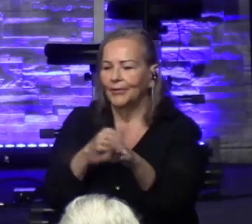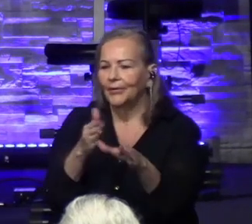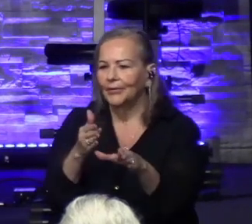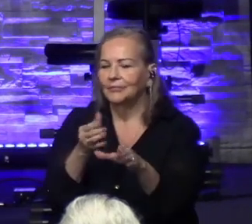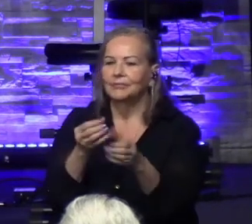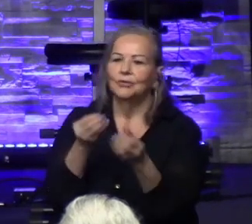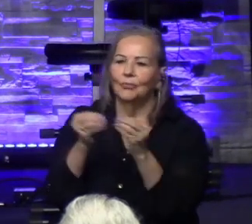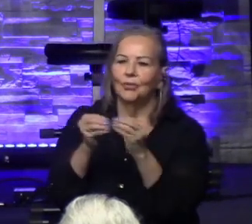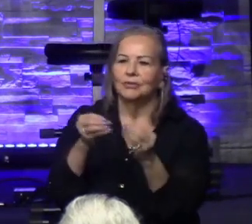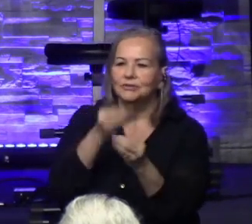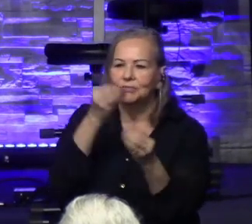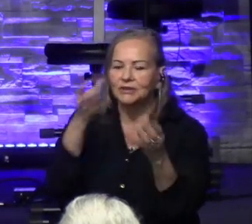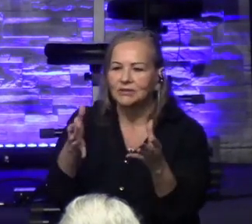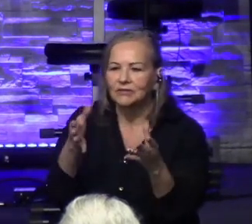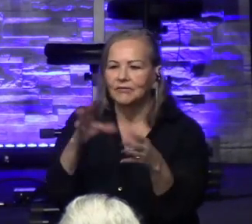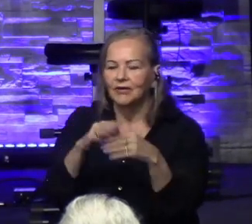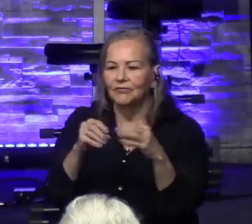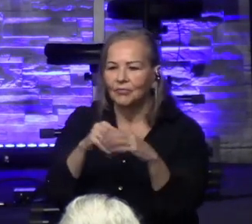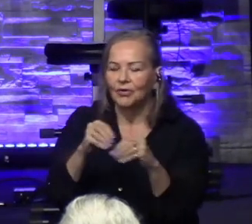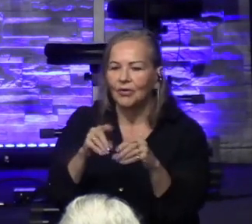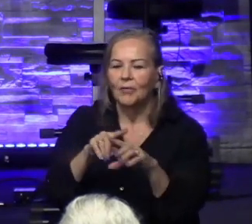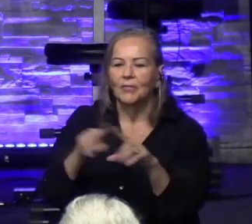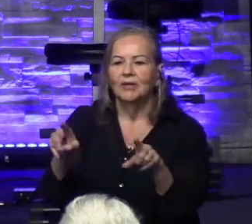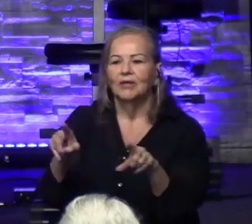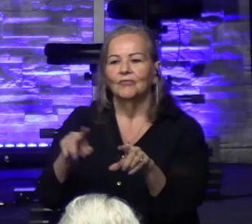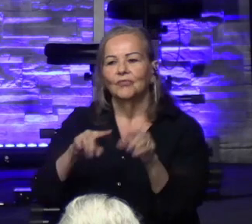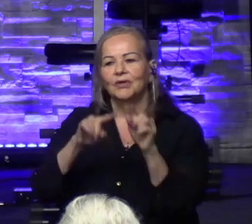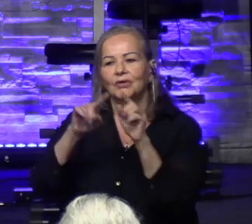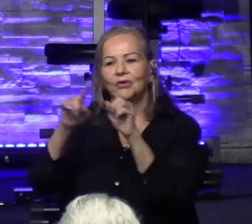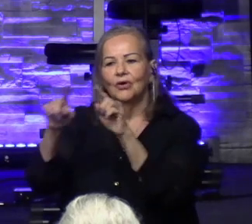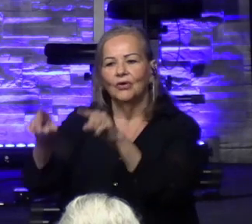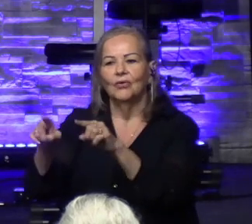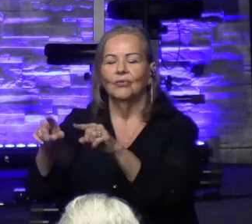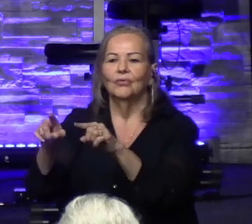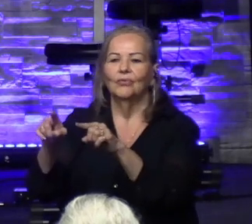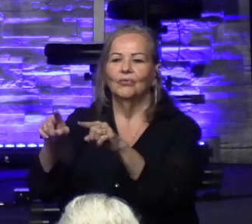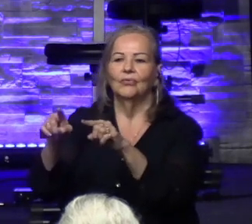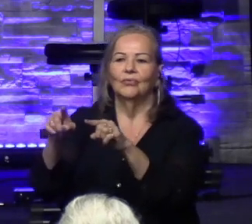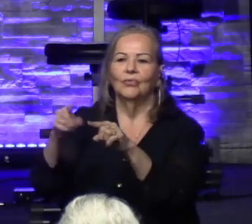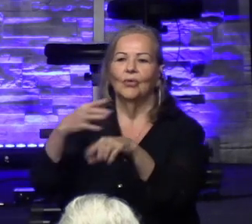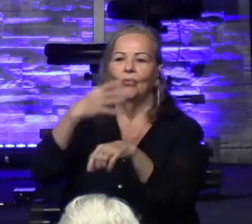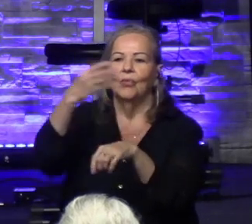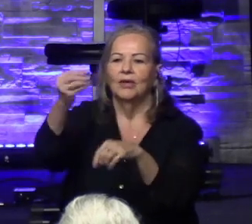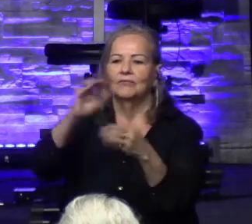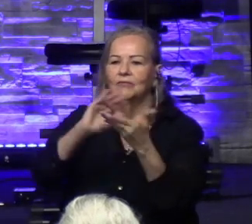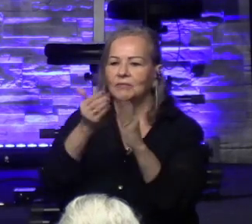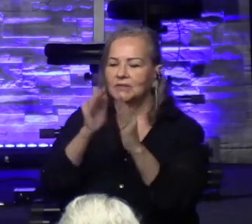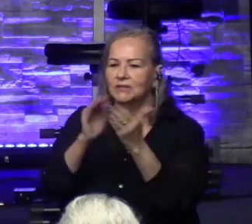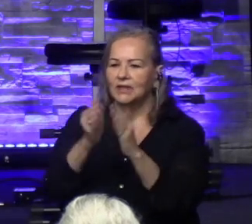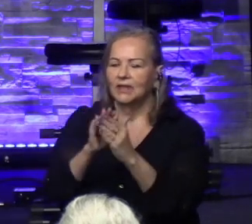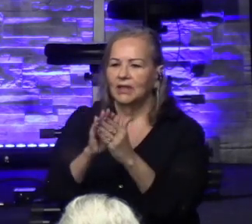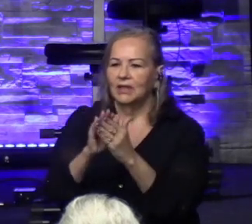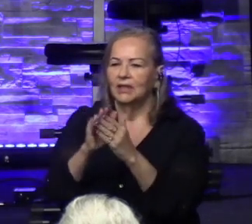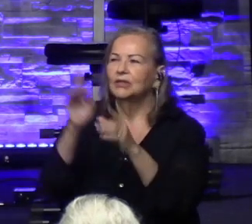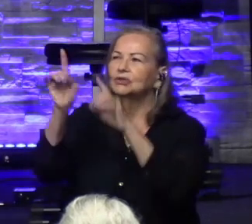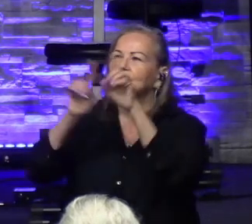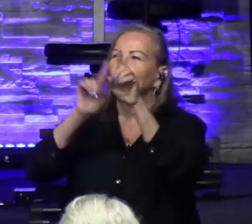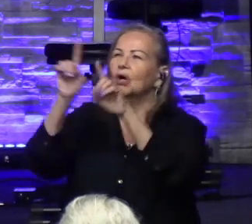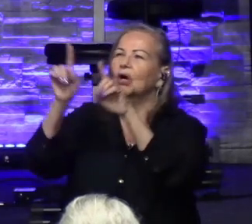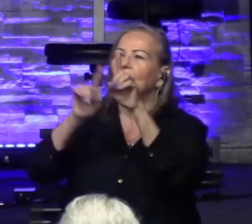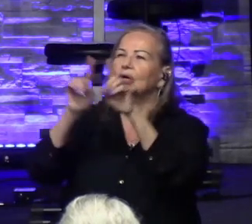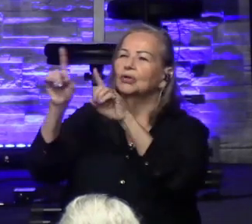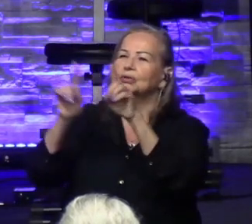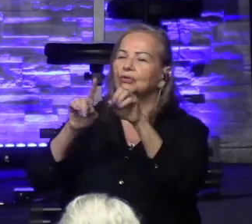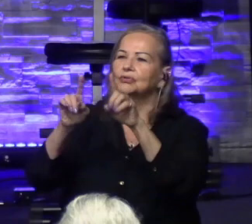comfortable. But if we get out in God's creation, if we get out away from the city, the stars that were up there, we were out in